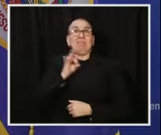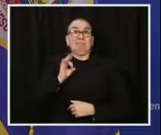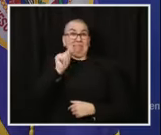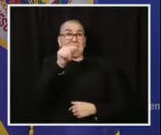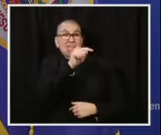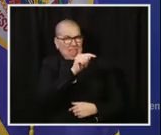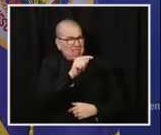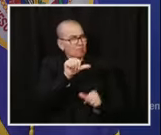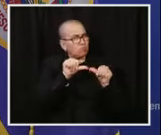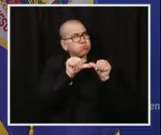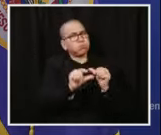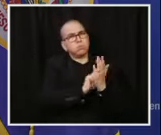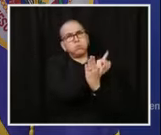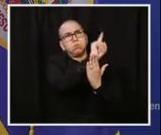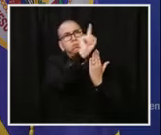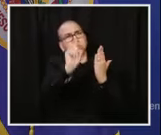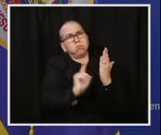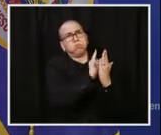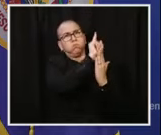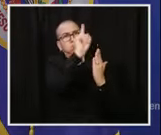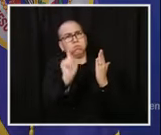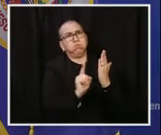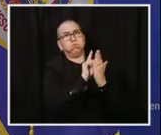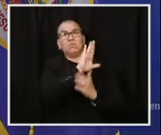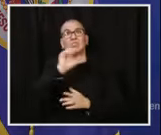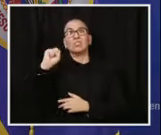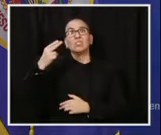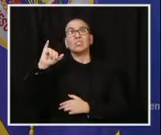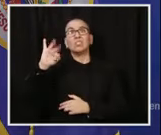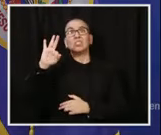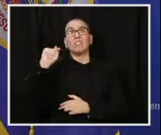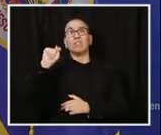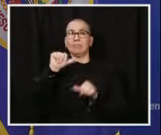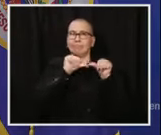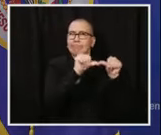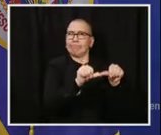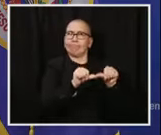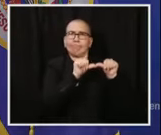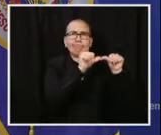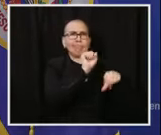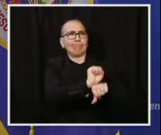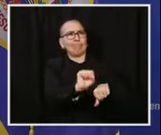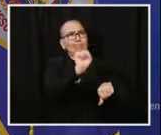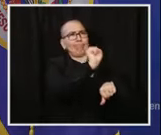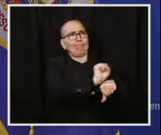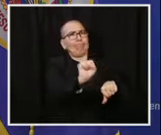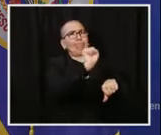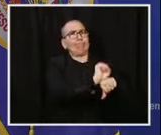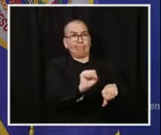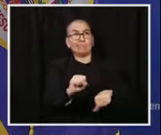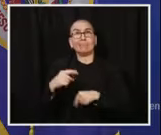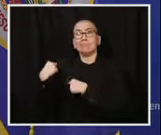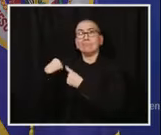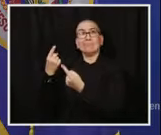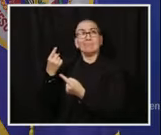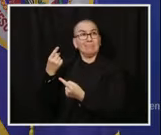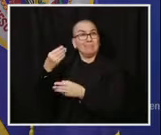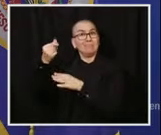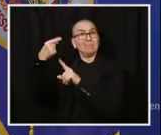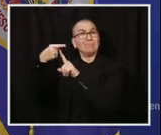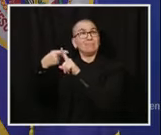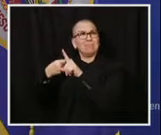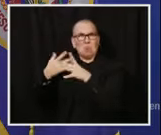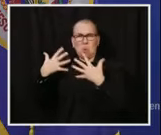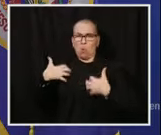needed most to care for our residents. These last several months have been emotionally and mentally challenging, not only for our residents but